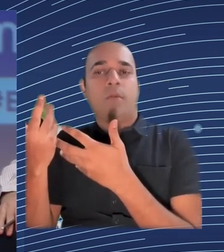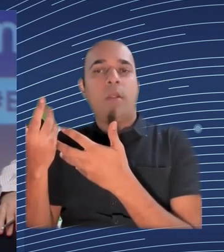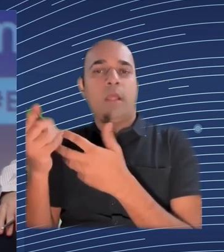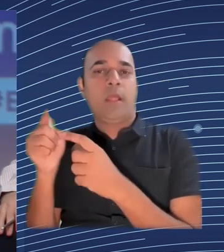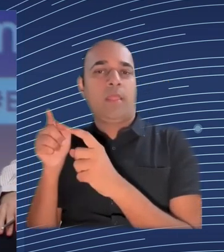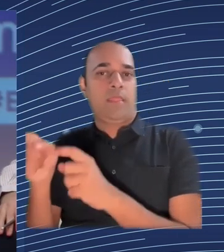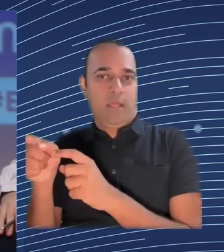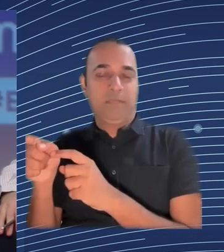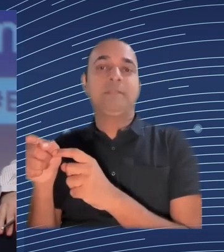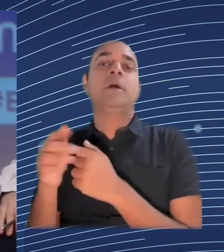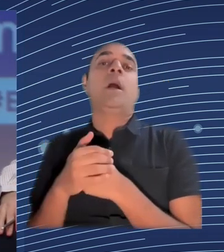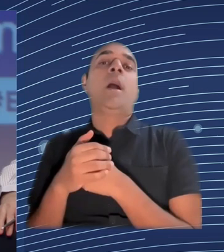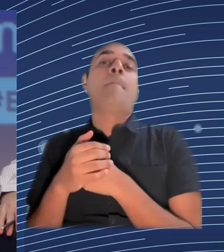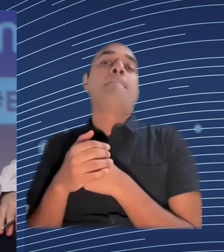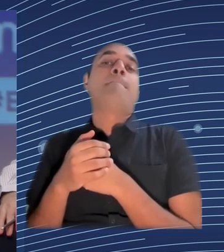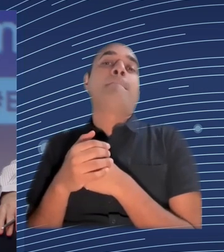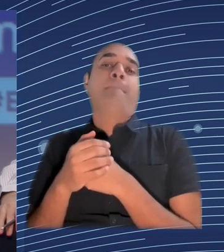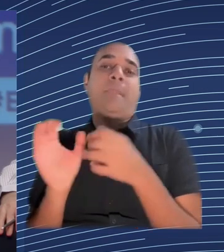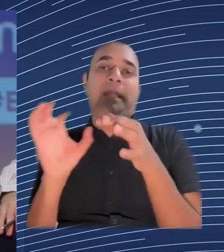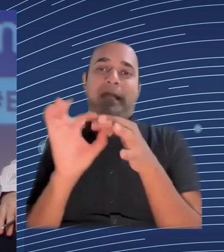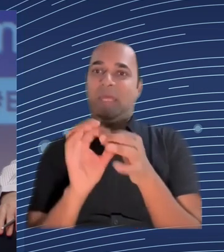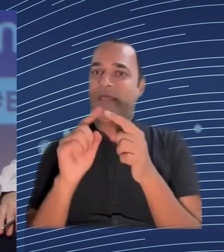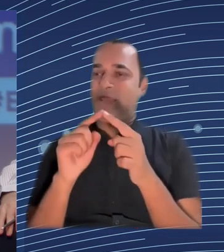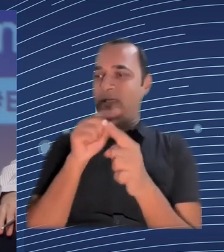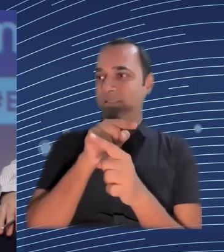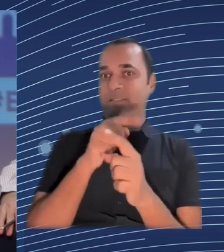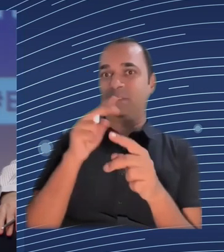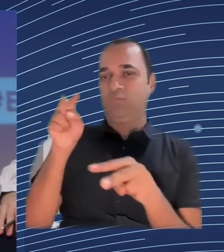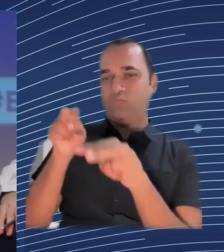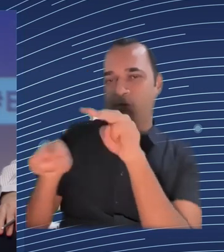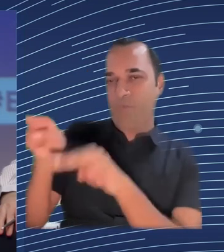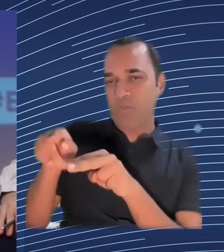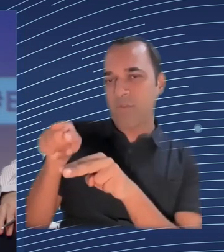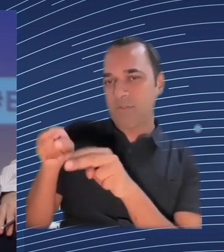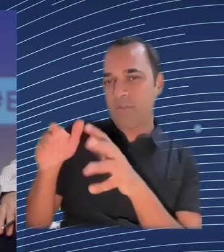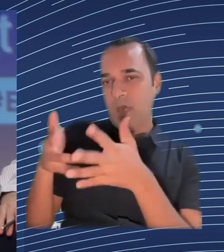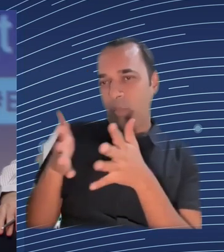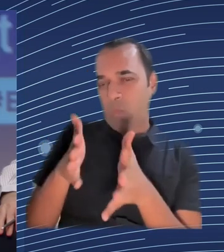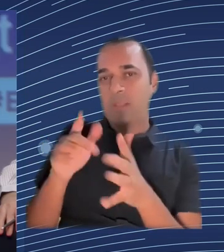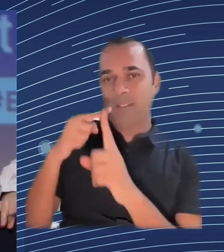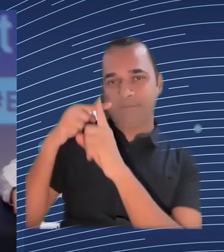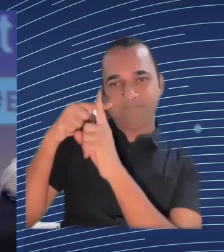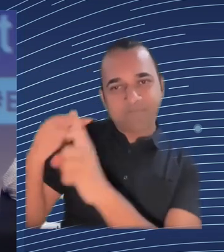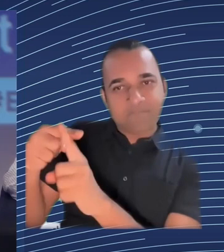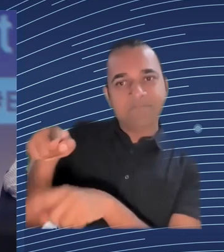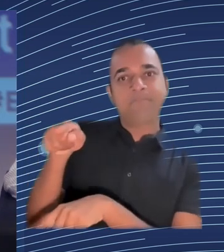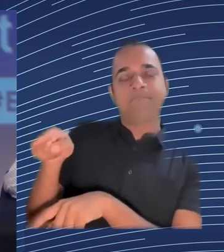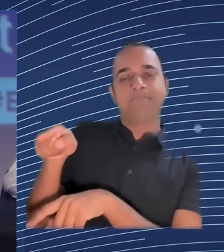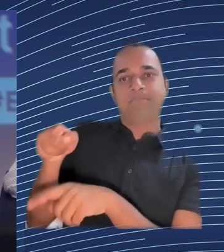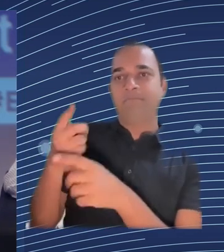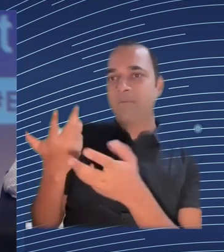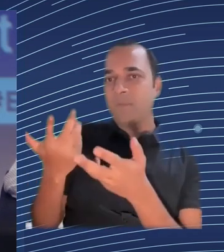should ensure in particular that employees have places and times to